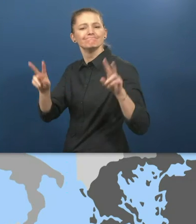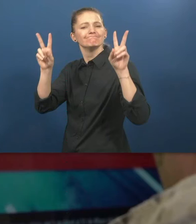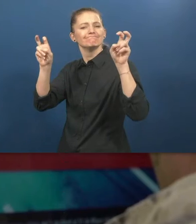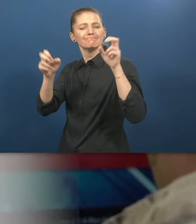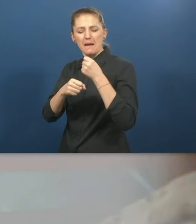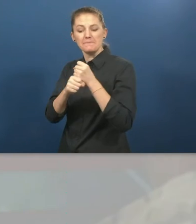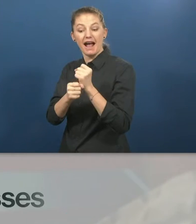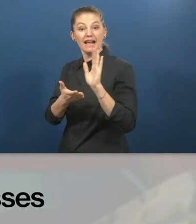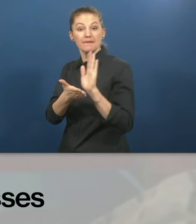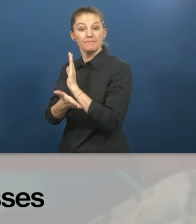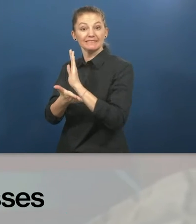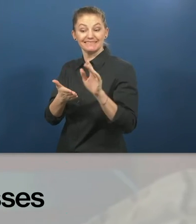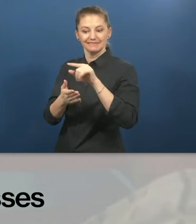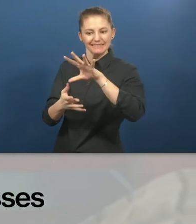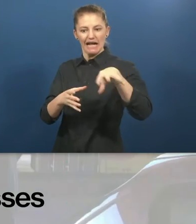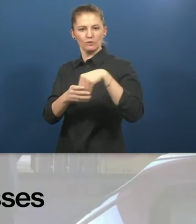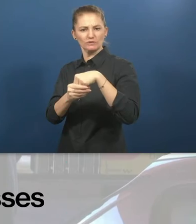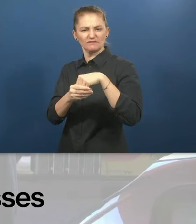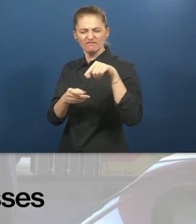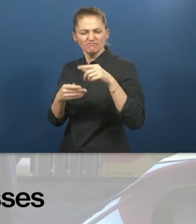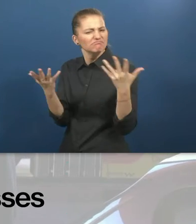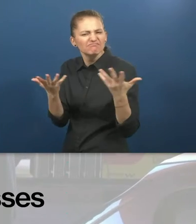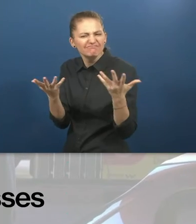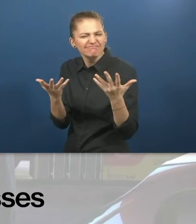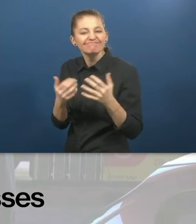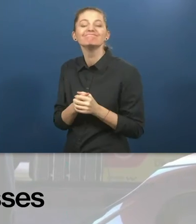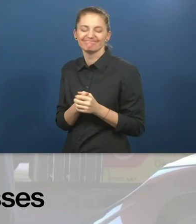What is making businesses inclusive about?